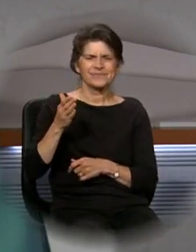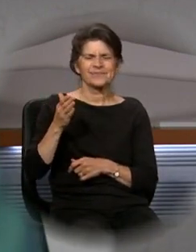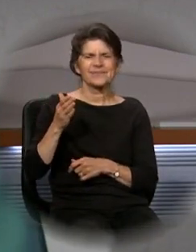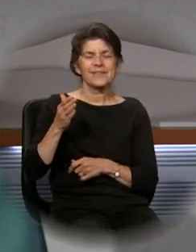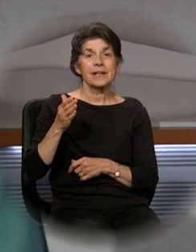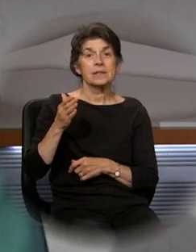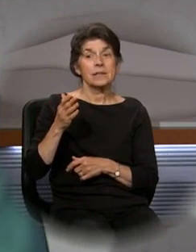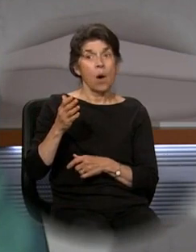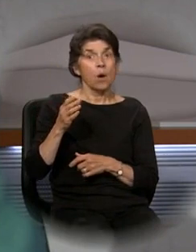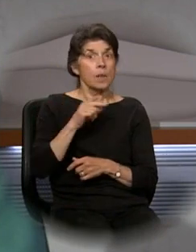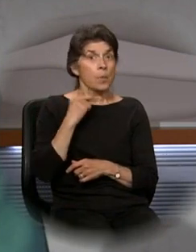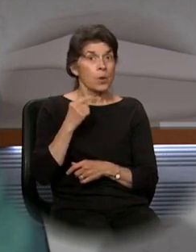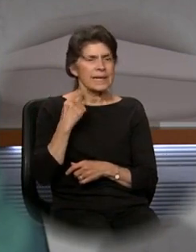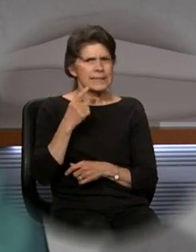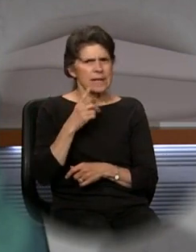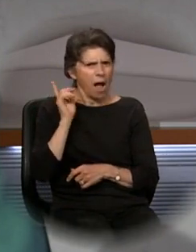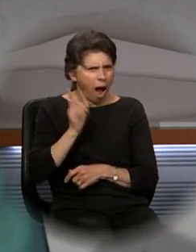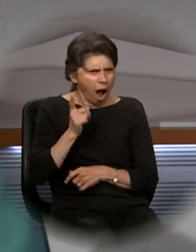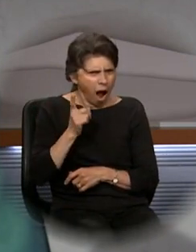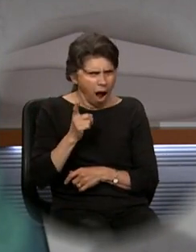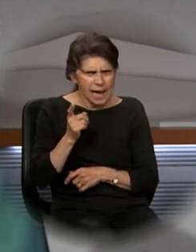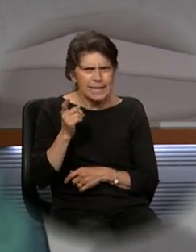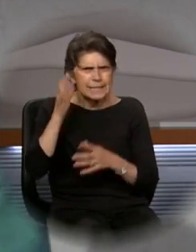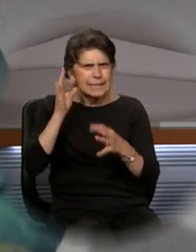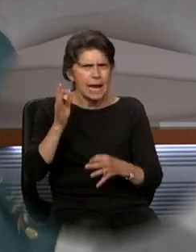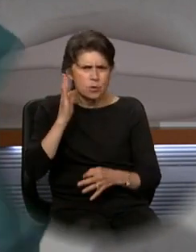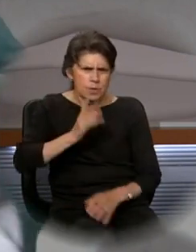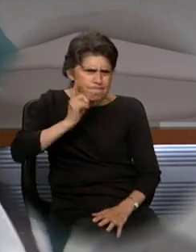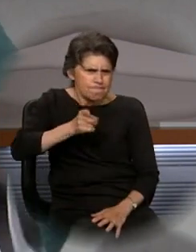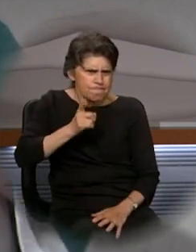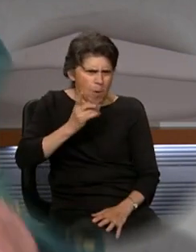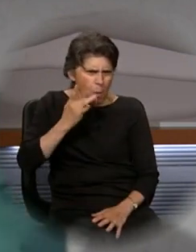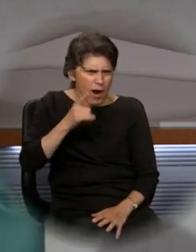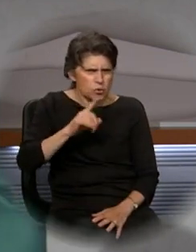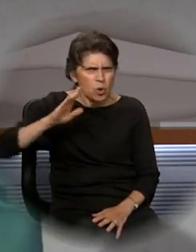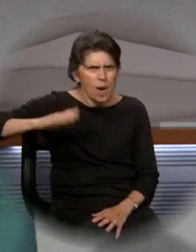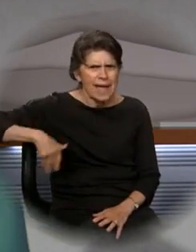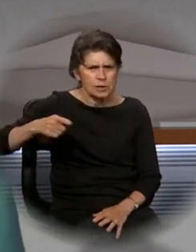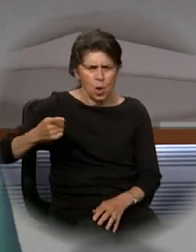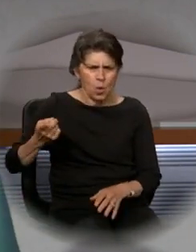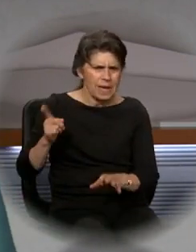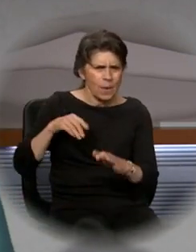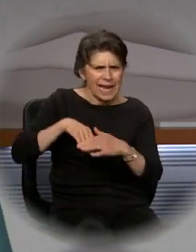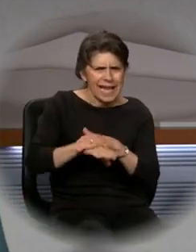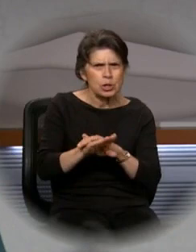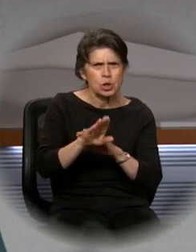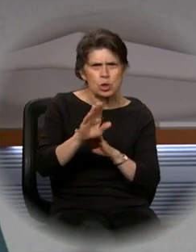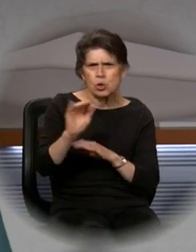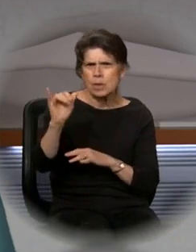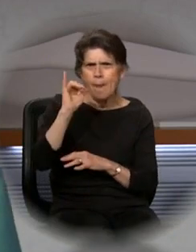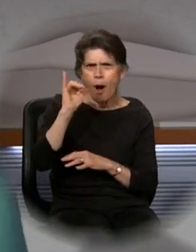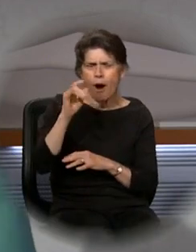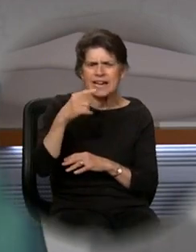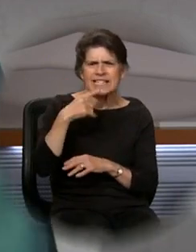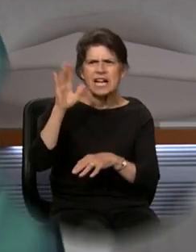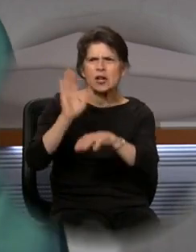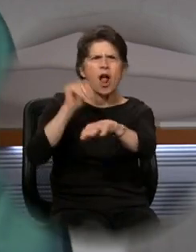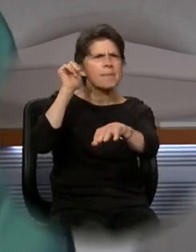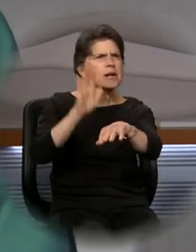he decided to chastise them for being out so late. So, he stepped into the pub and called out,